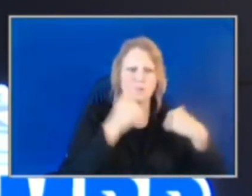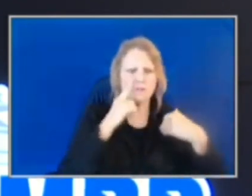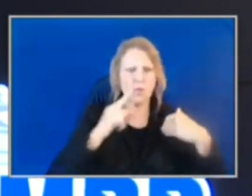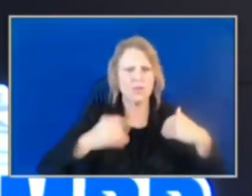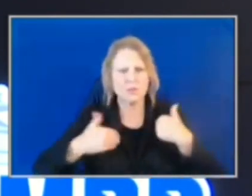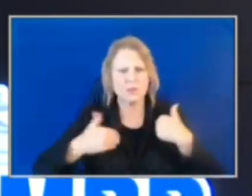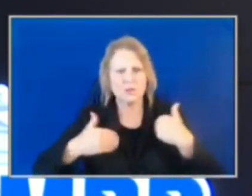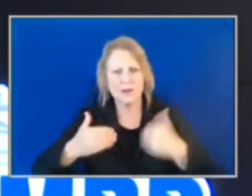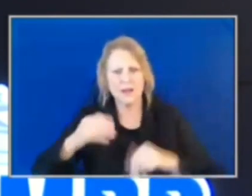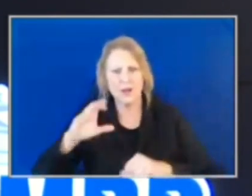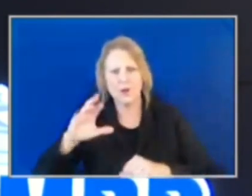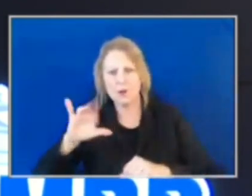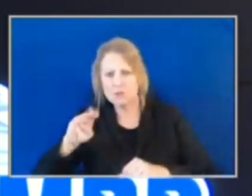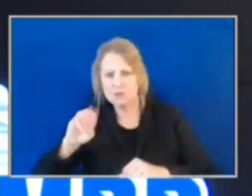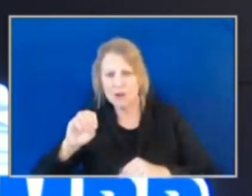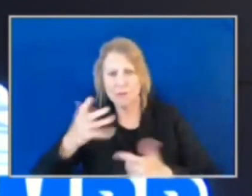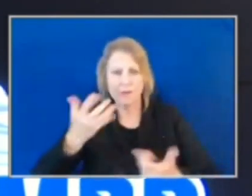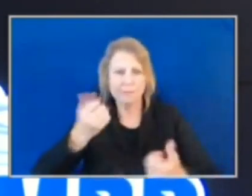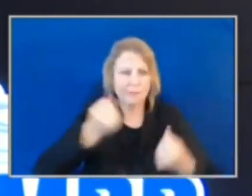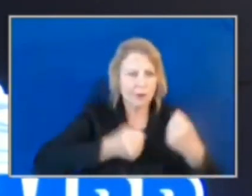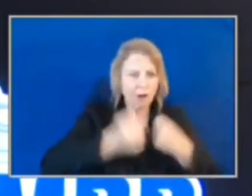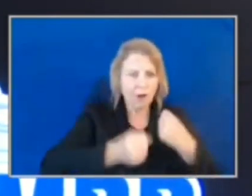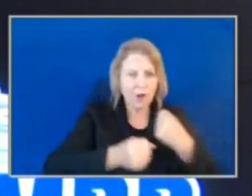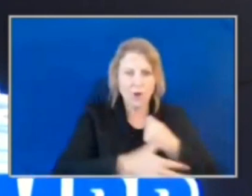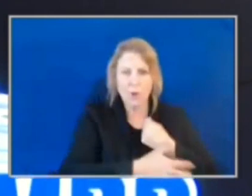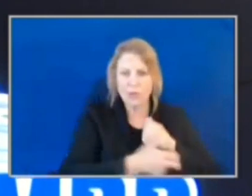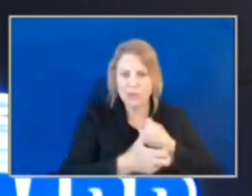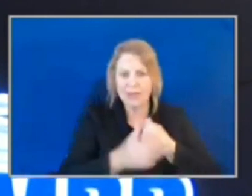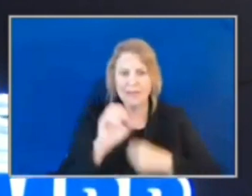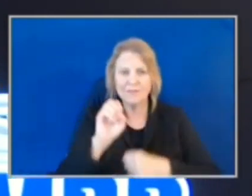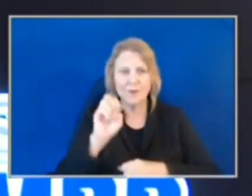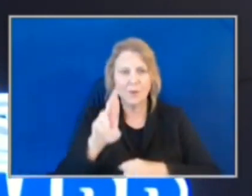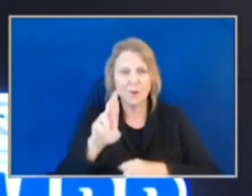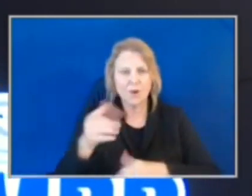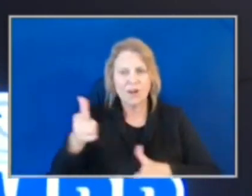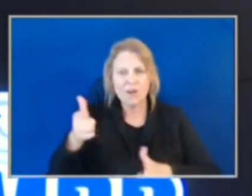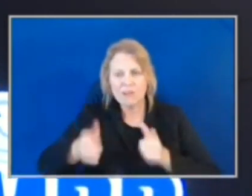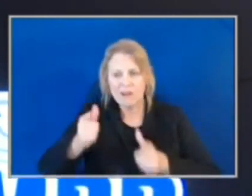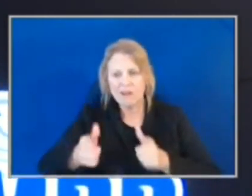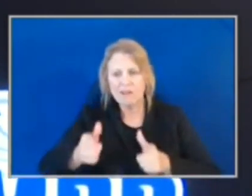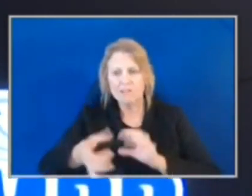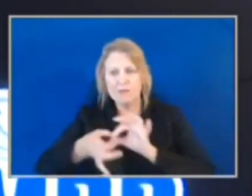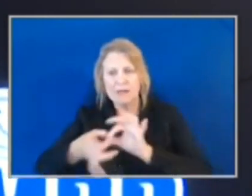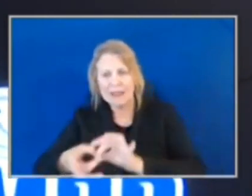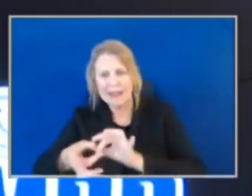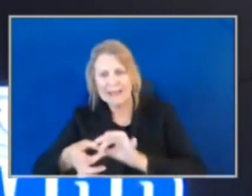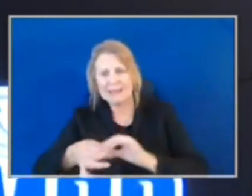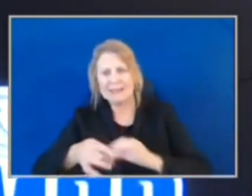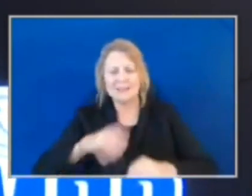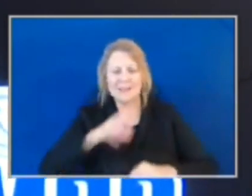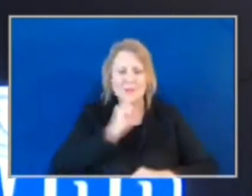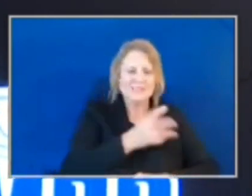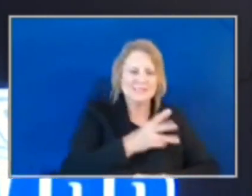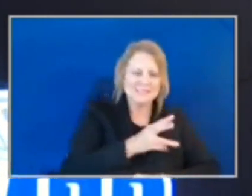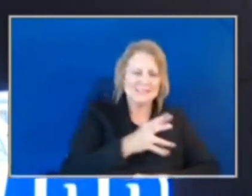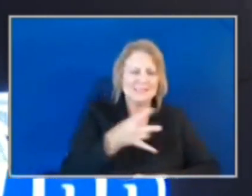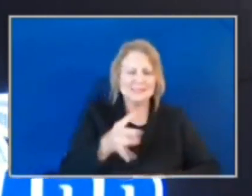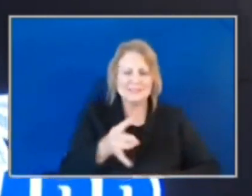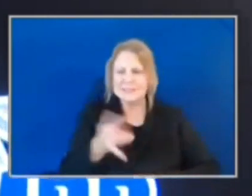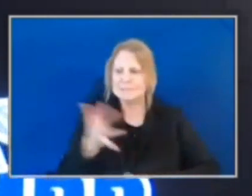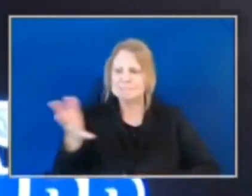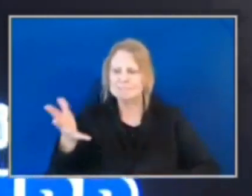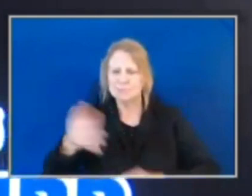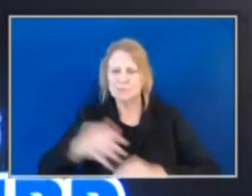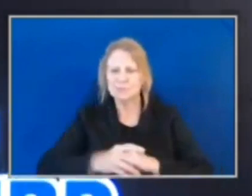whether it's the auto thefts that are happening or even gun-related crimes of 16-, 17-year-olds? Thanks, Hunter. So the question